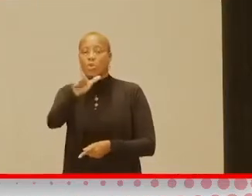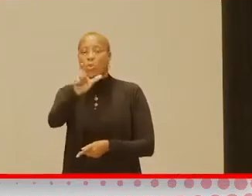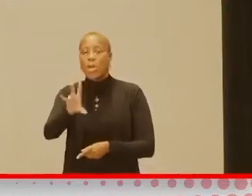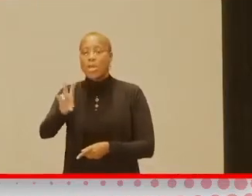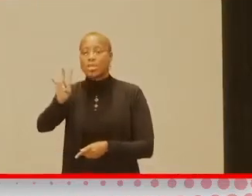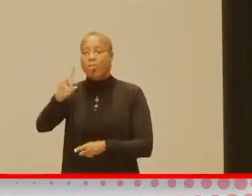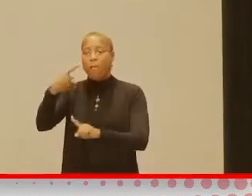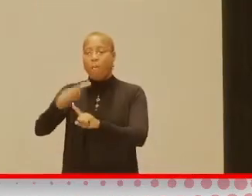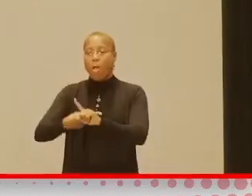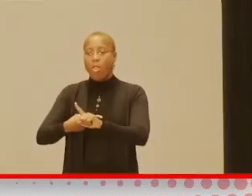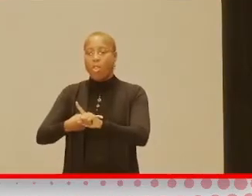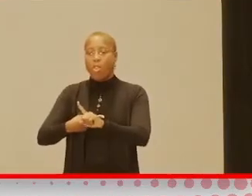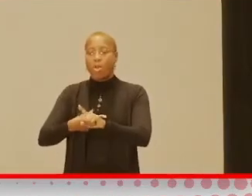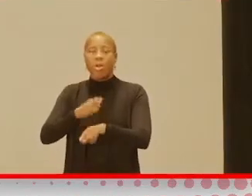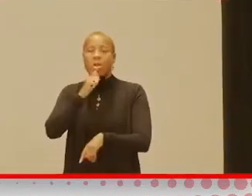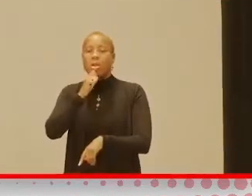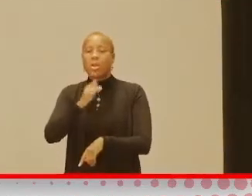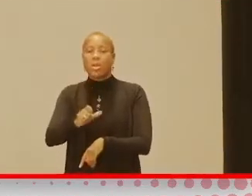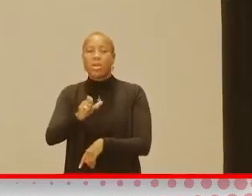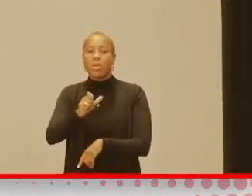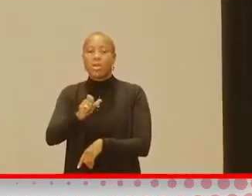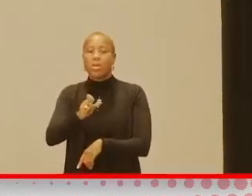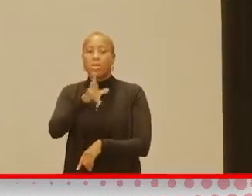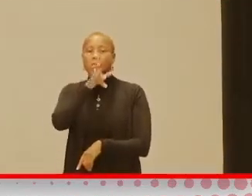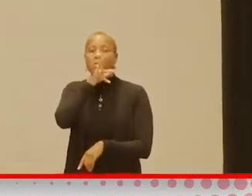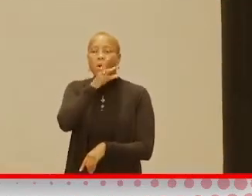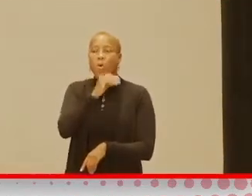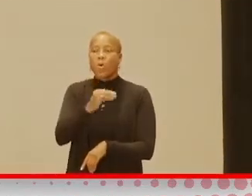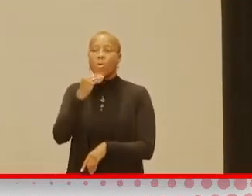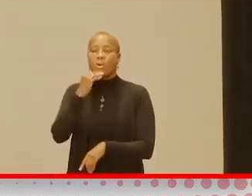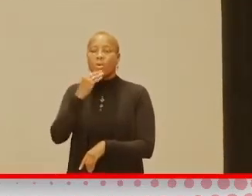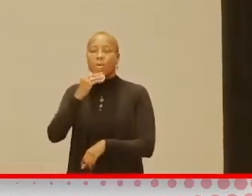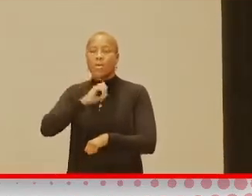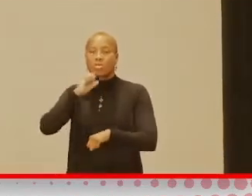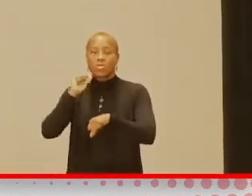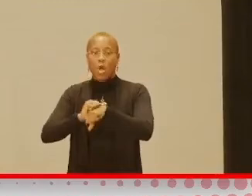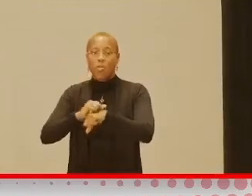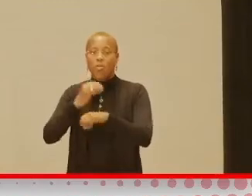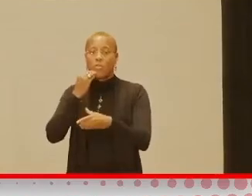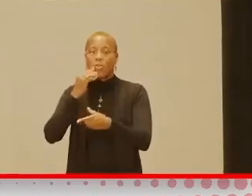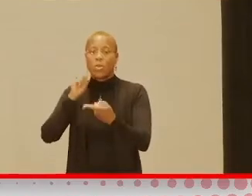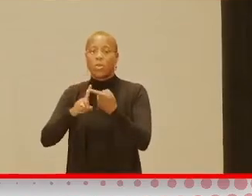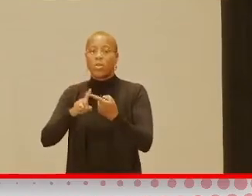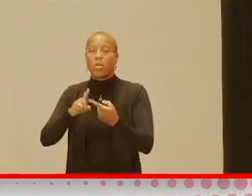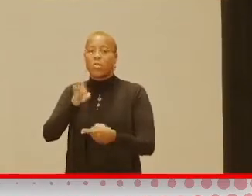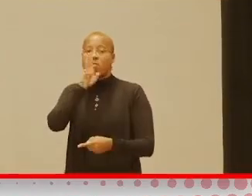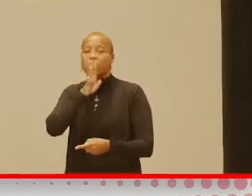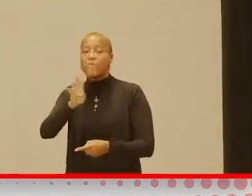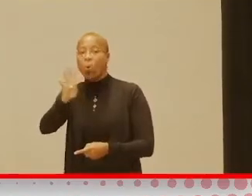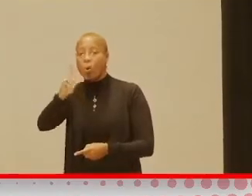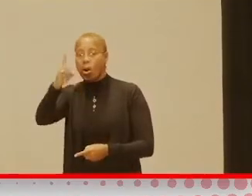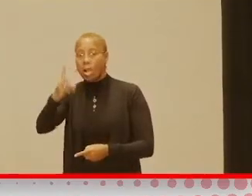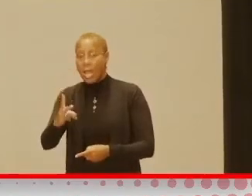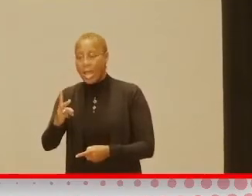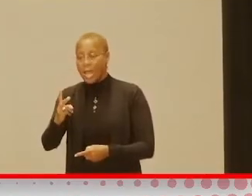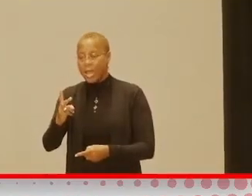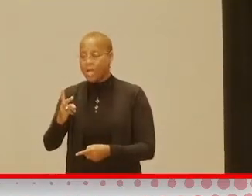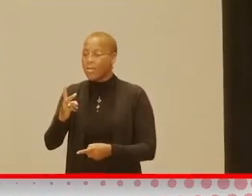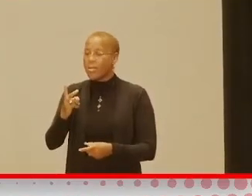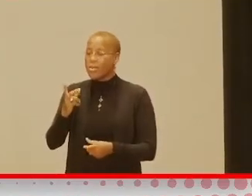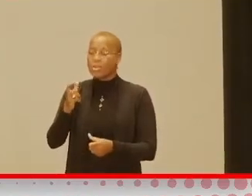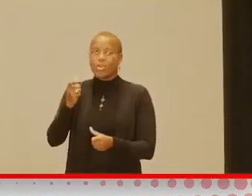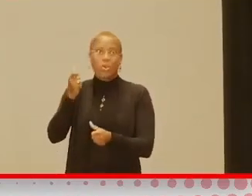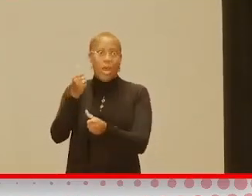He didn't talk or eat solid foods until he was 4 and a half. So he made every